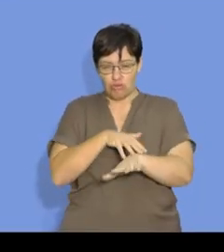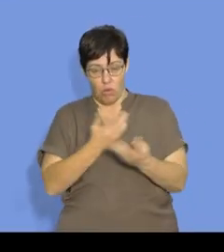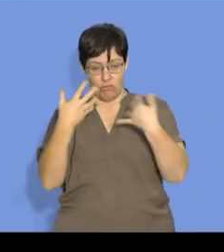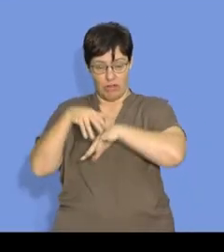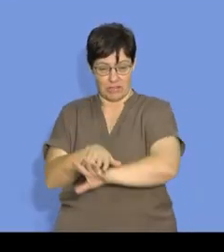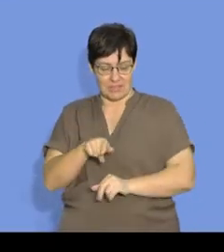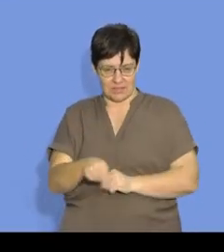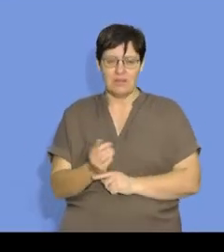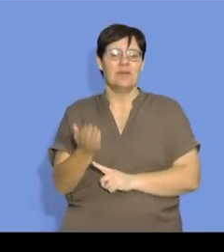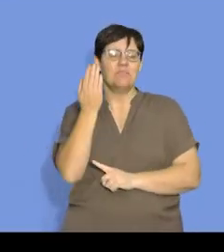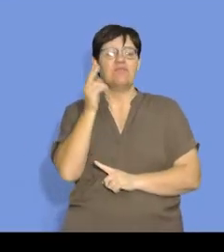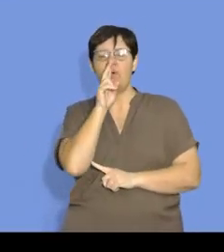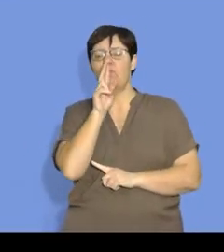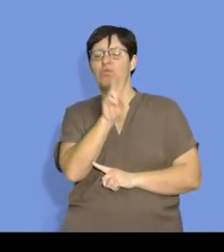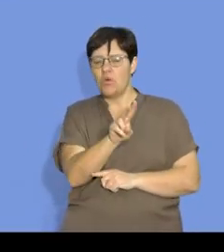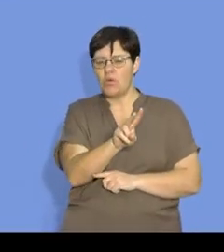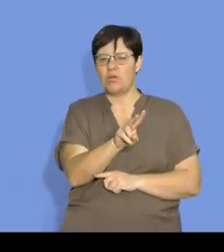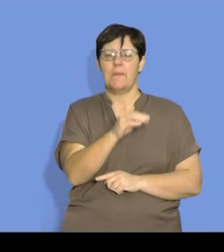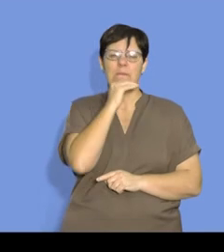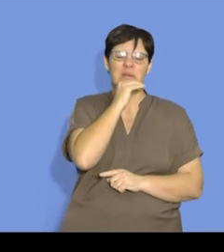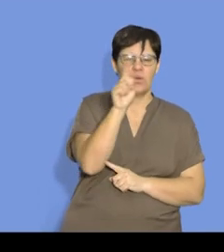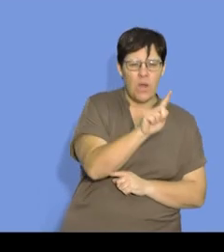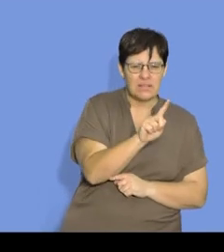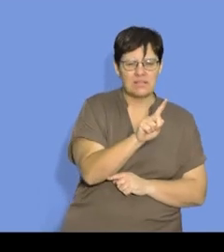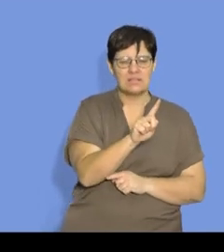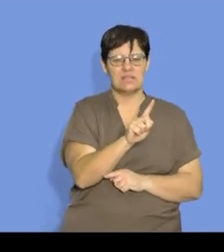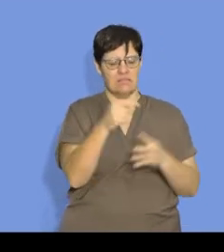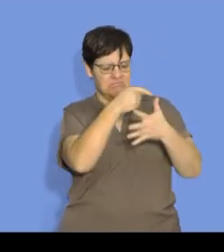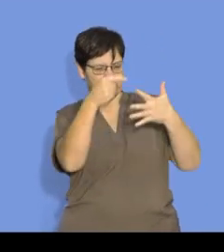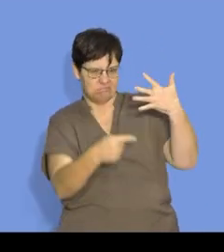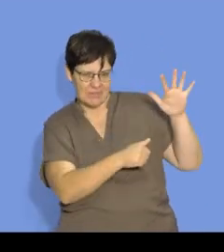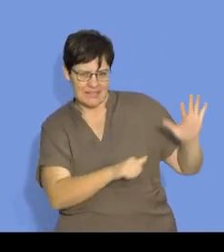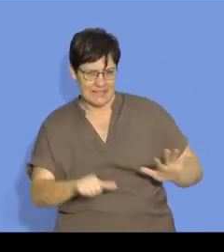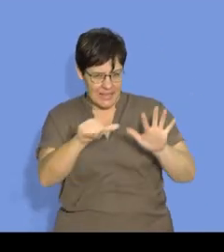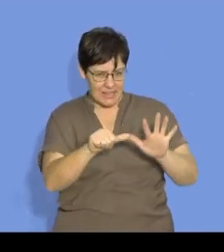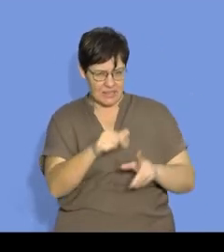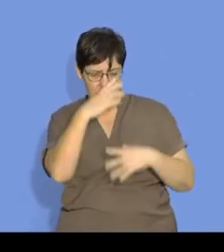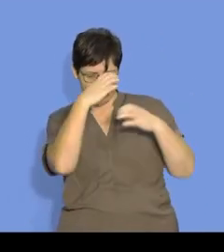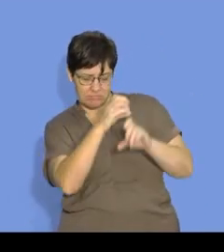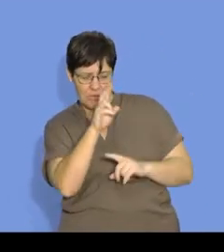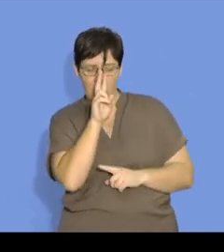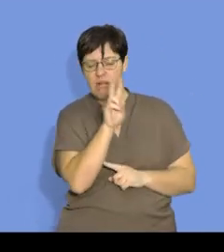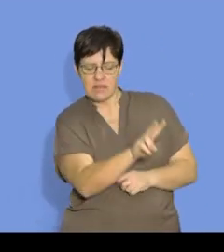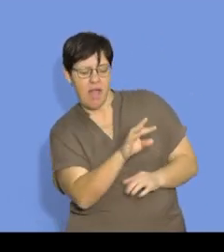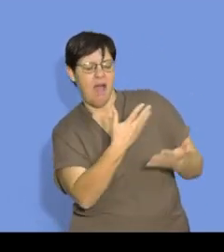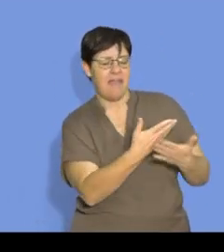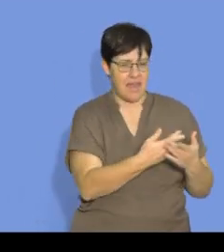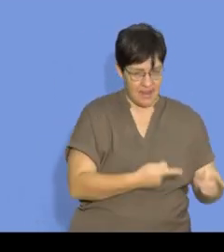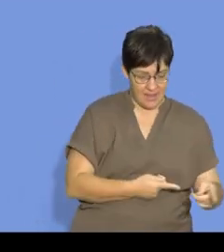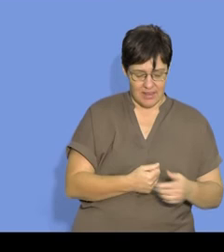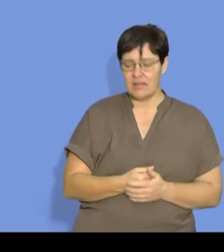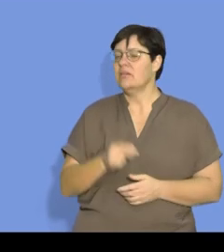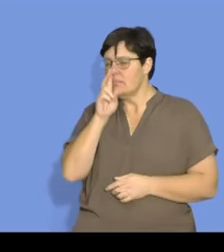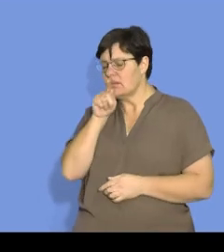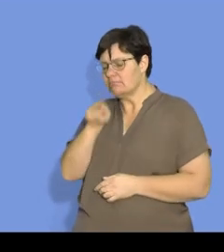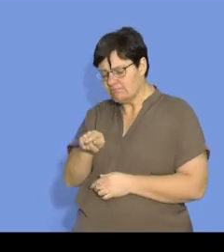sessions, we looked at the definition and the factors on a macroscopic view. We looked at the ways to measure rate. We also